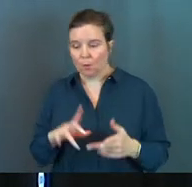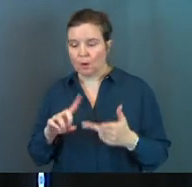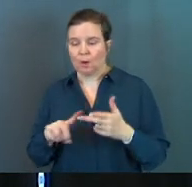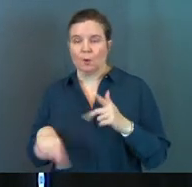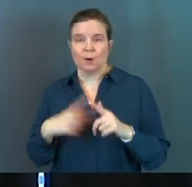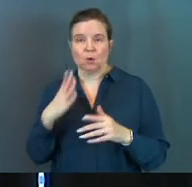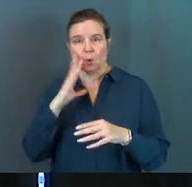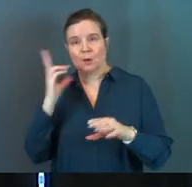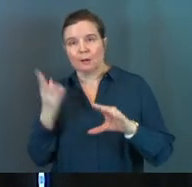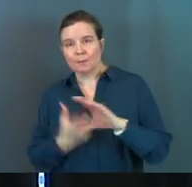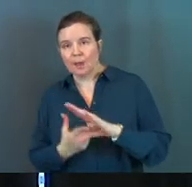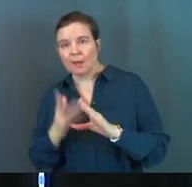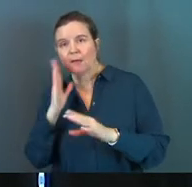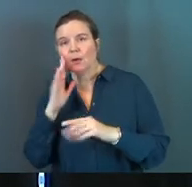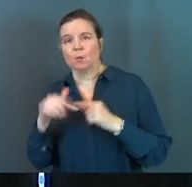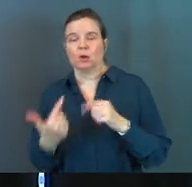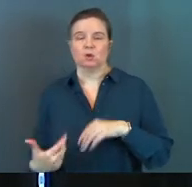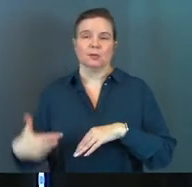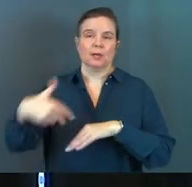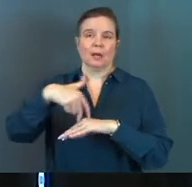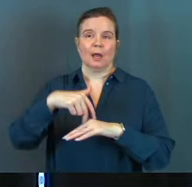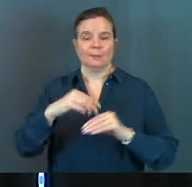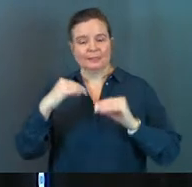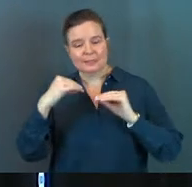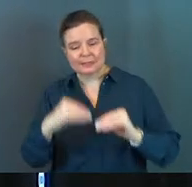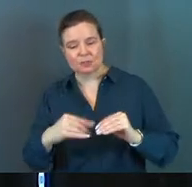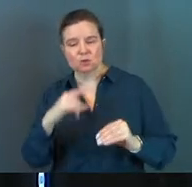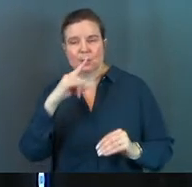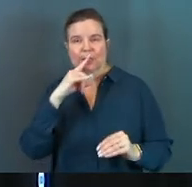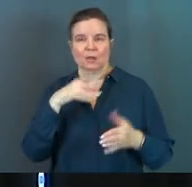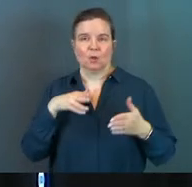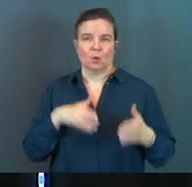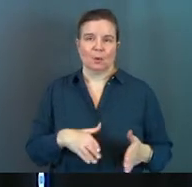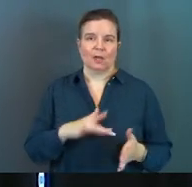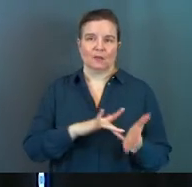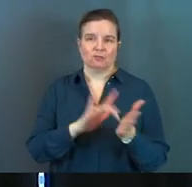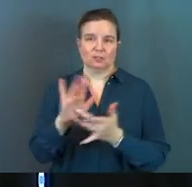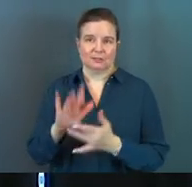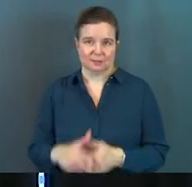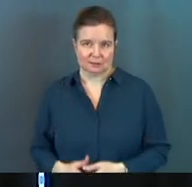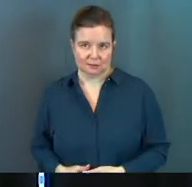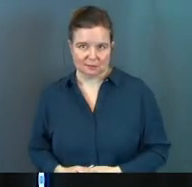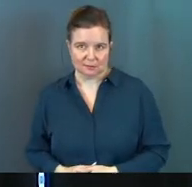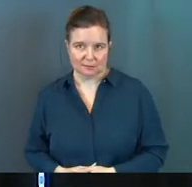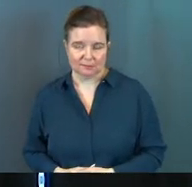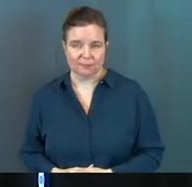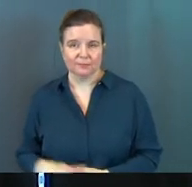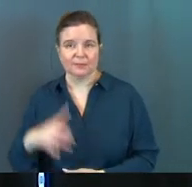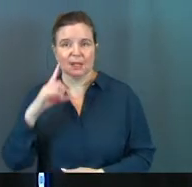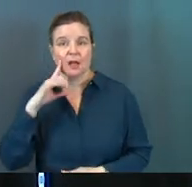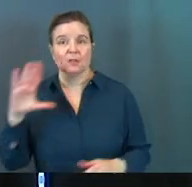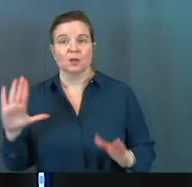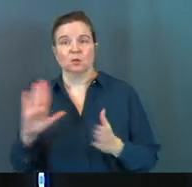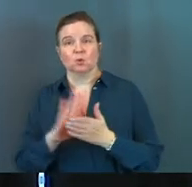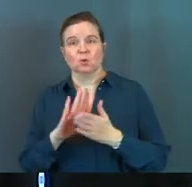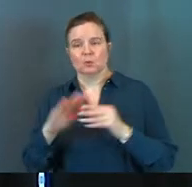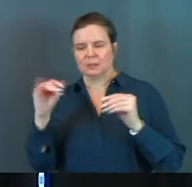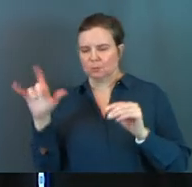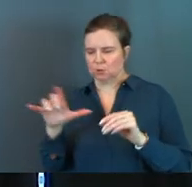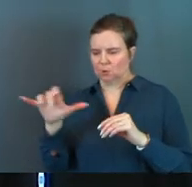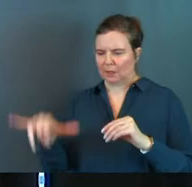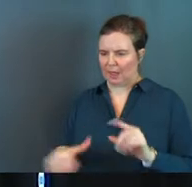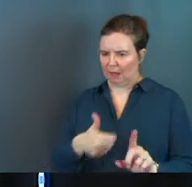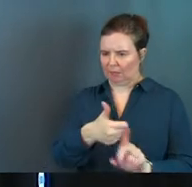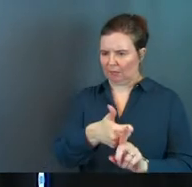and when you're going to bed, and when you're getting up. Teach your kids the way of Jesus. I thought the Sunday school teacher was